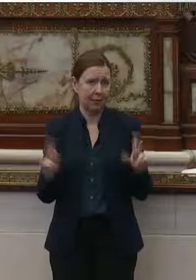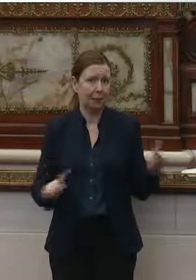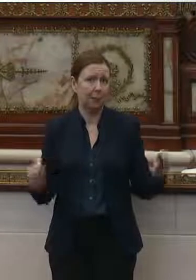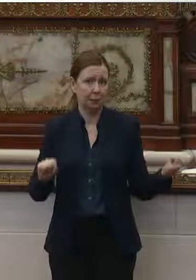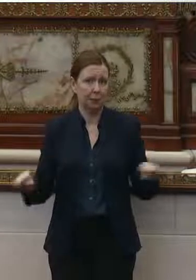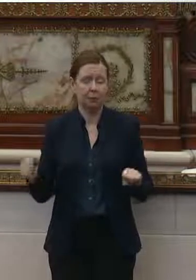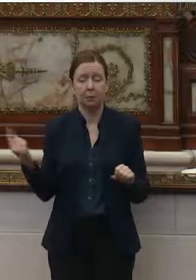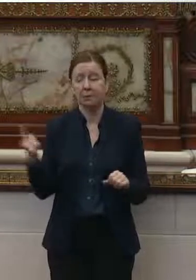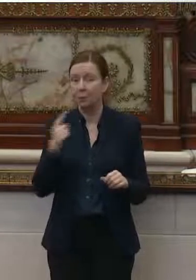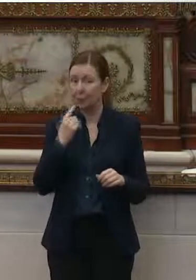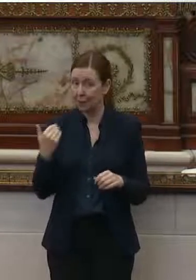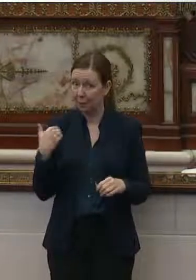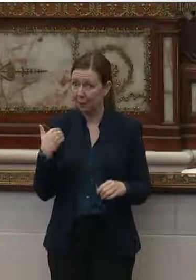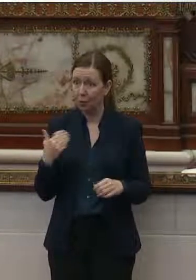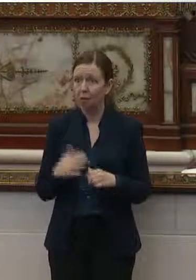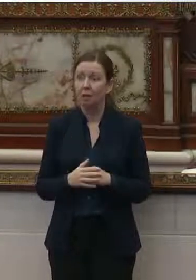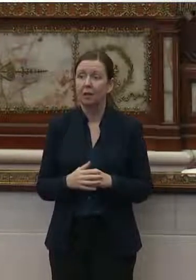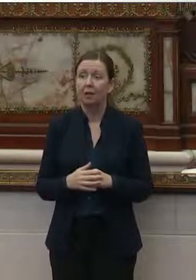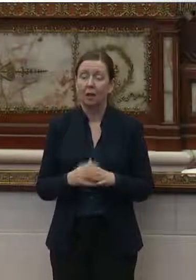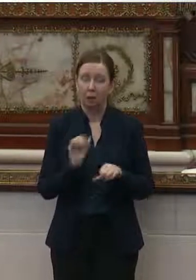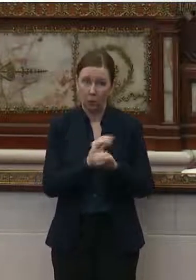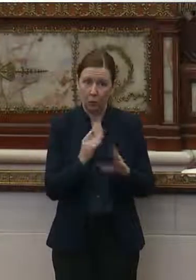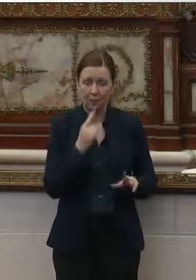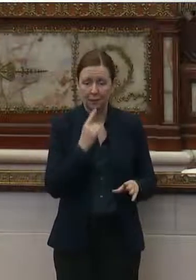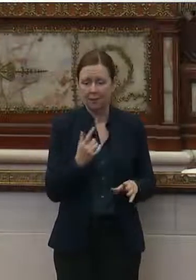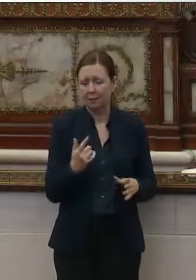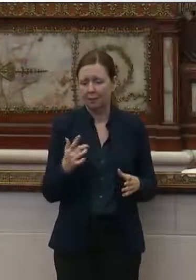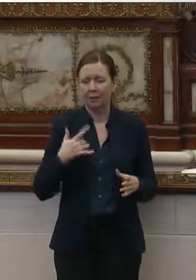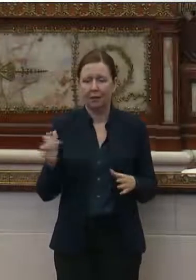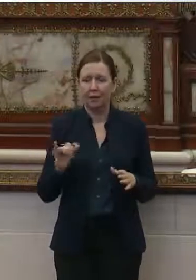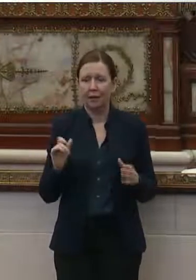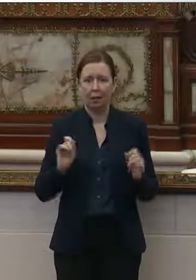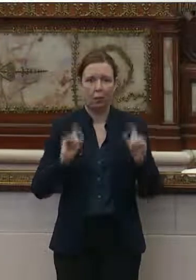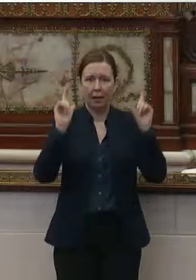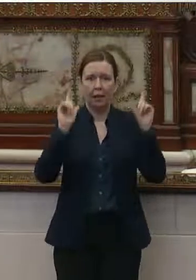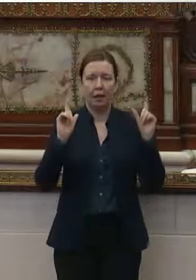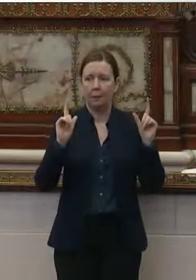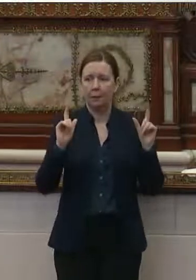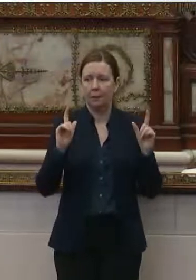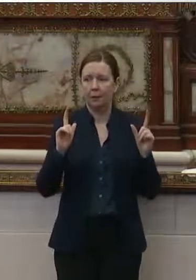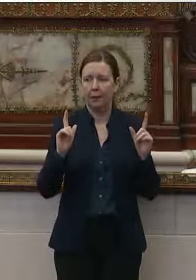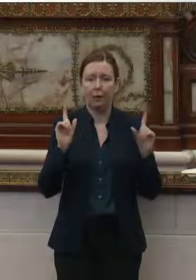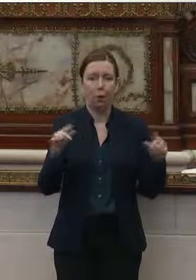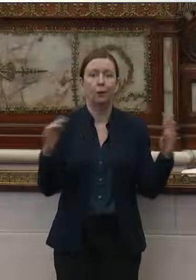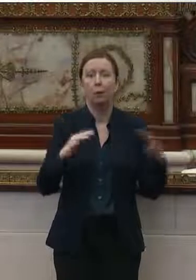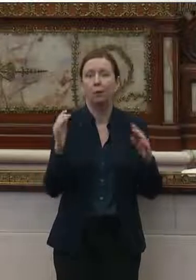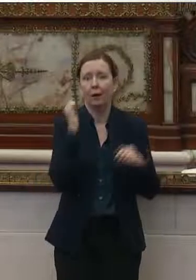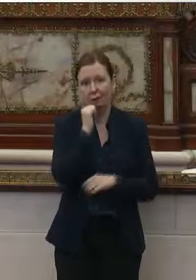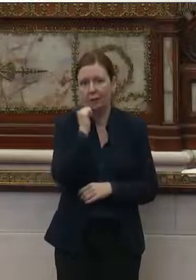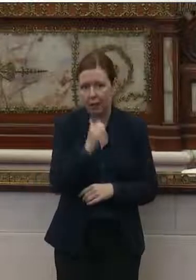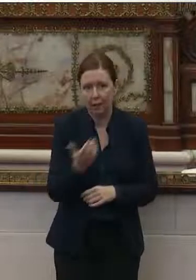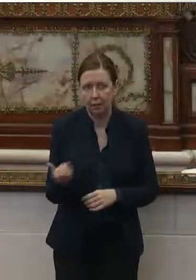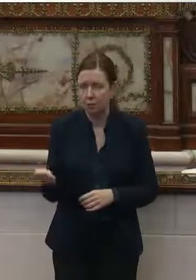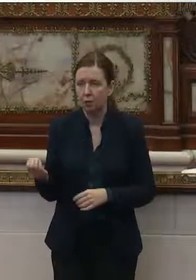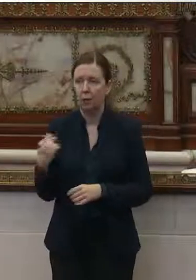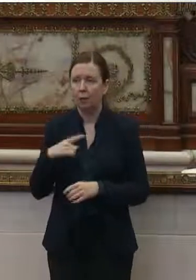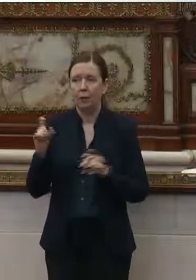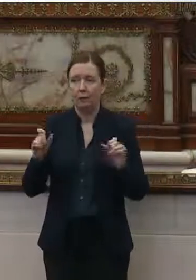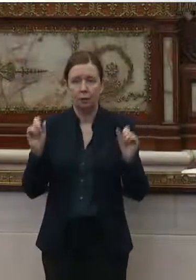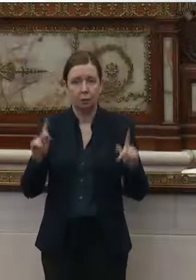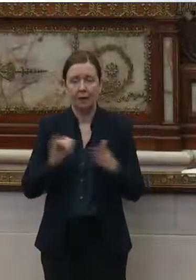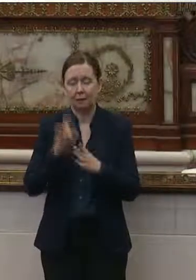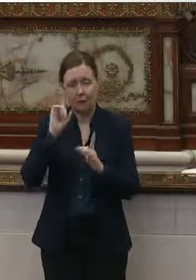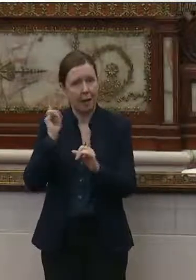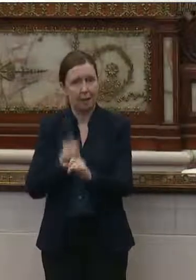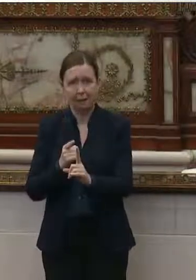somebody said it before, as far as one of the workers, they felt like they were waking up and going to war every day. And I think we have to go back to that